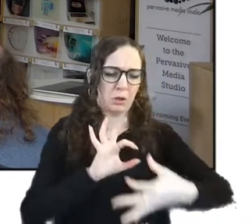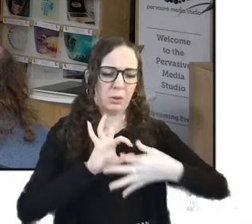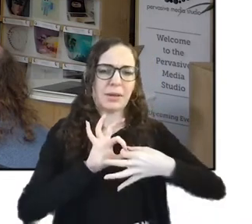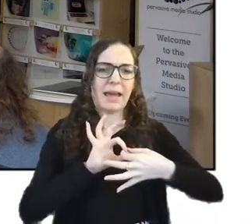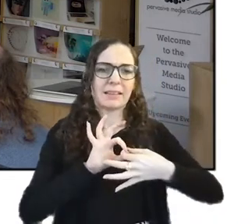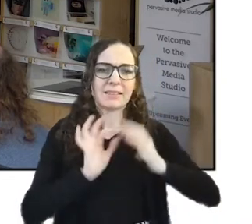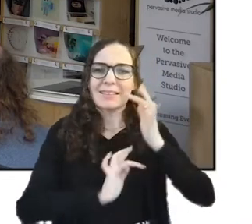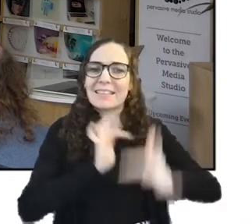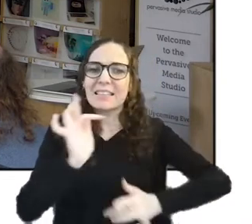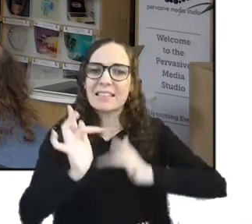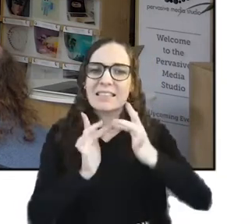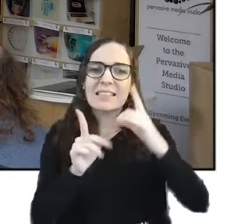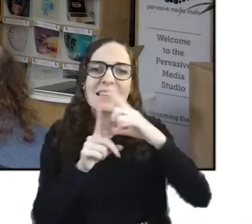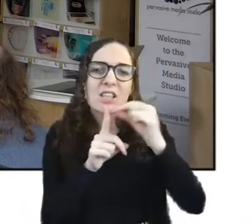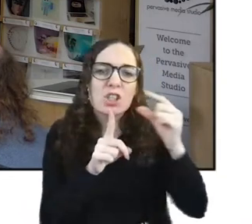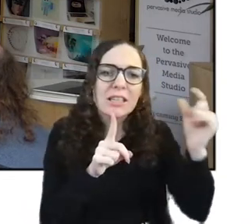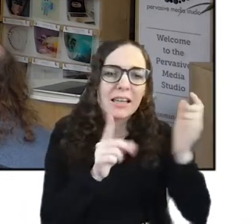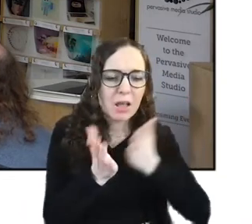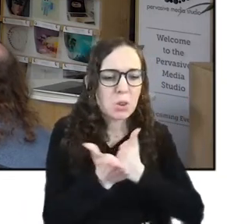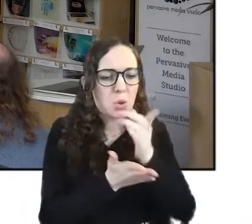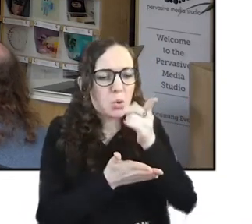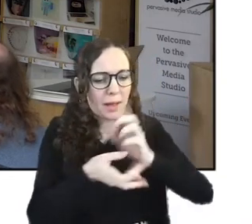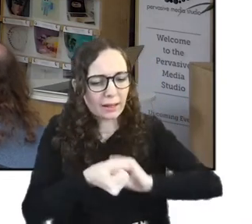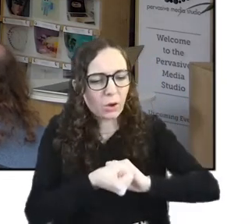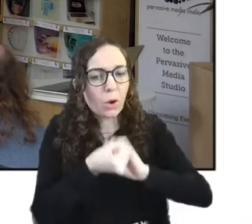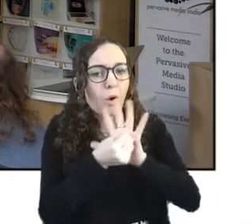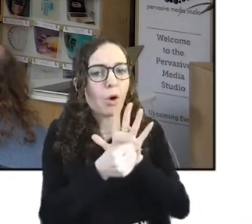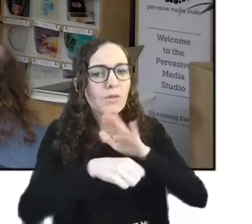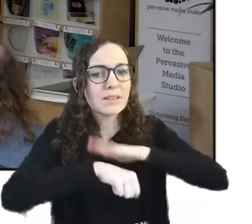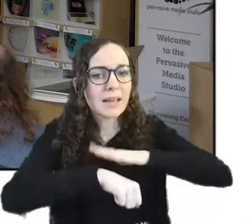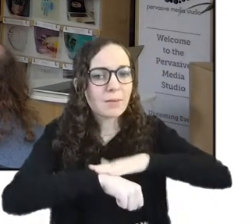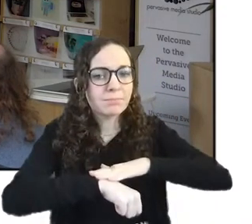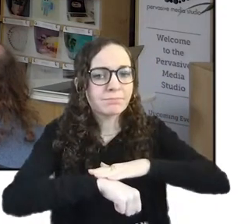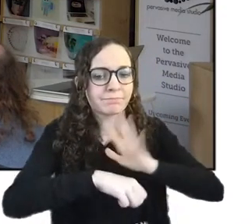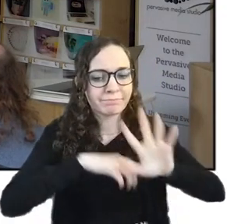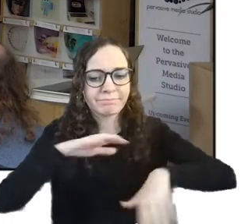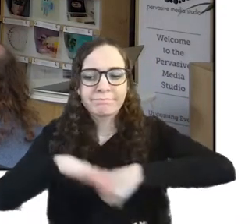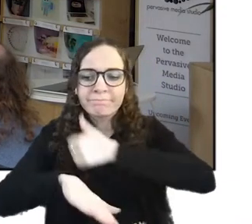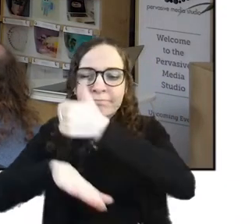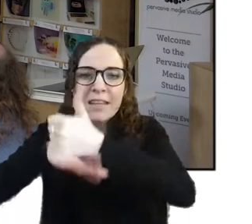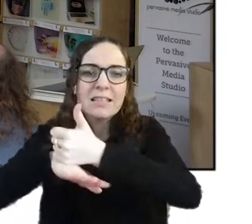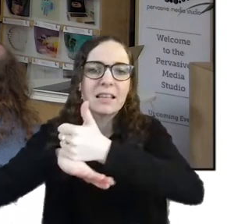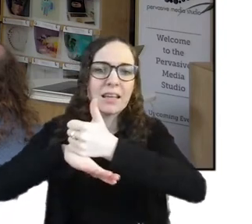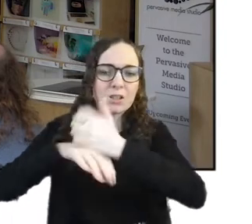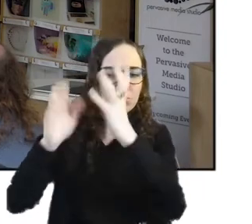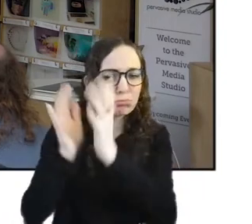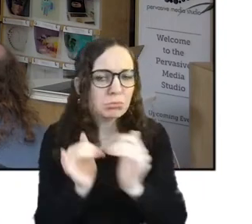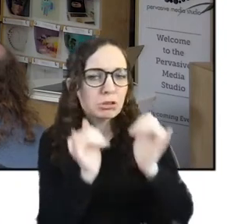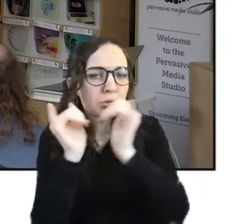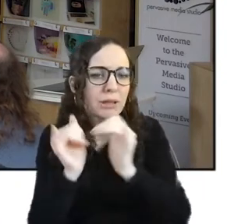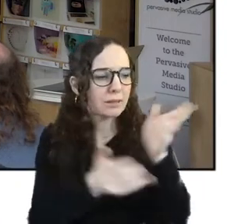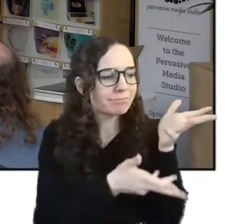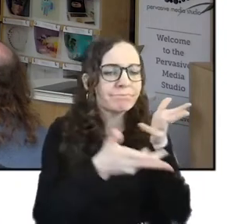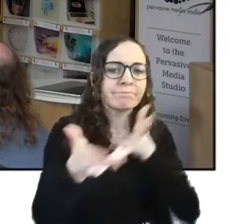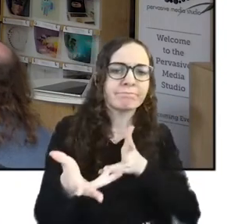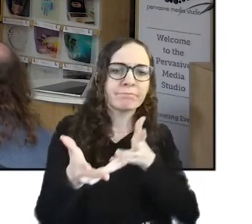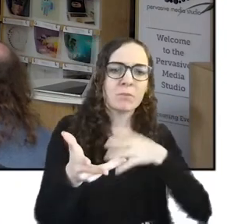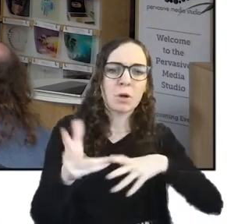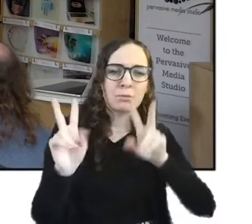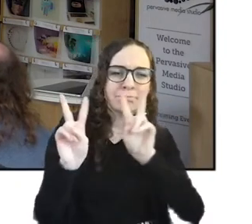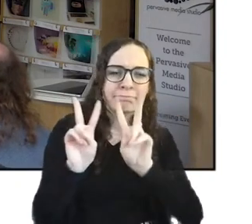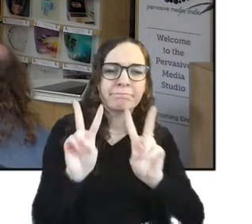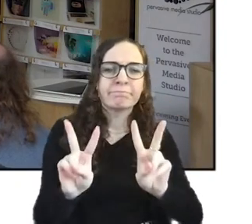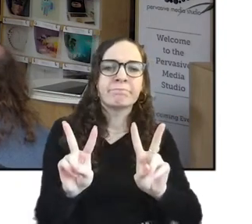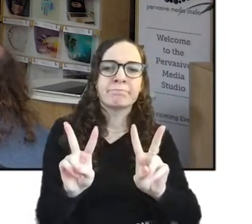put on workshops, discussions, installations and screenings which explored kind of reframing, re